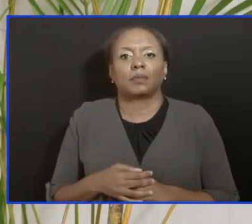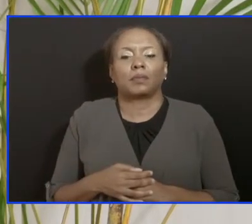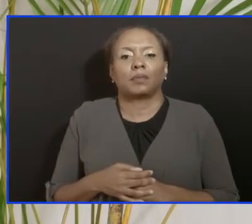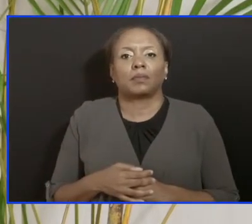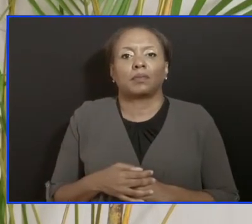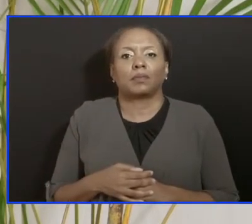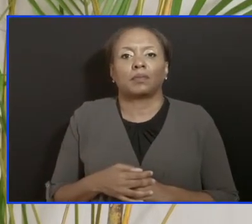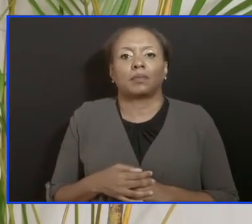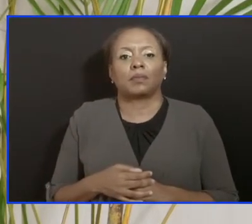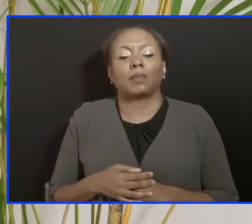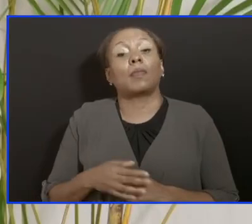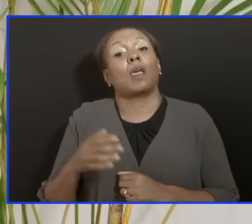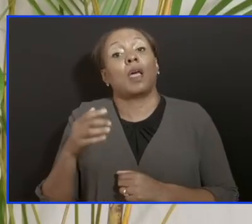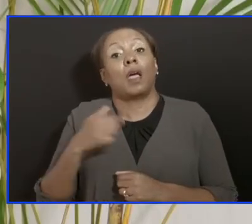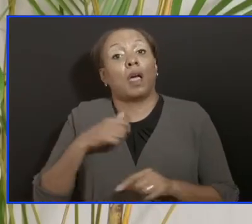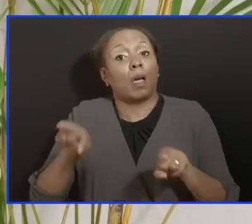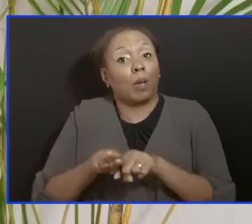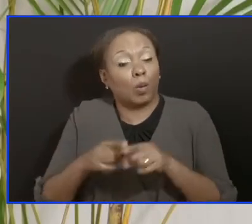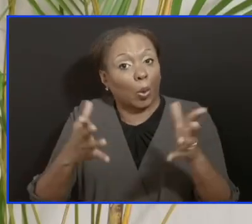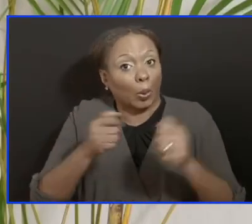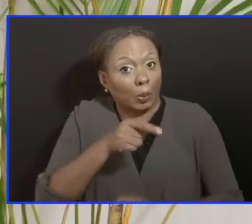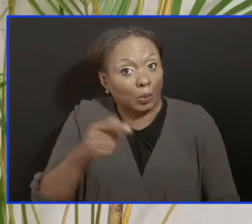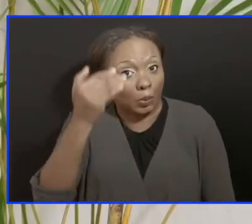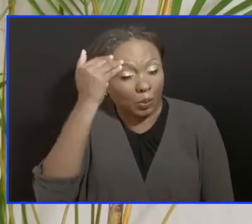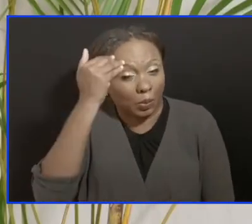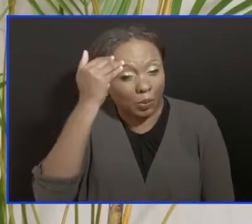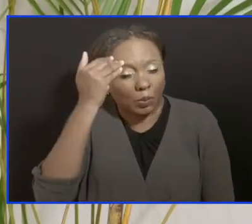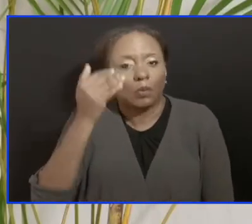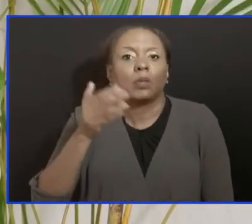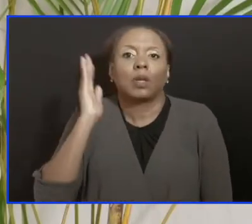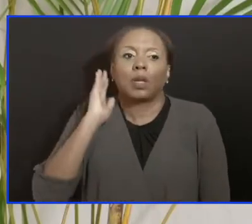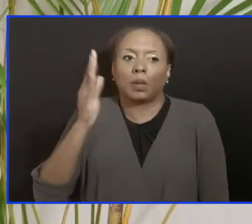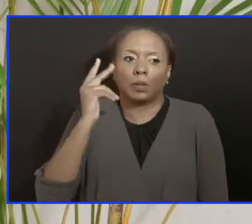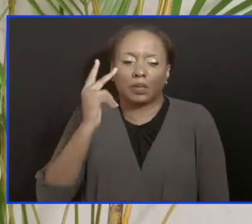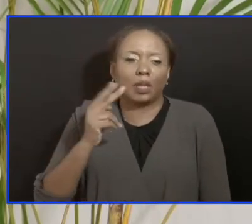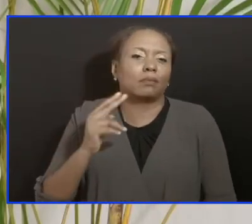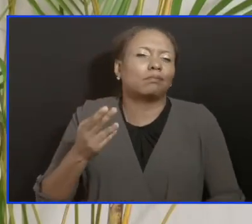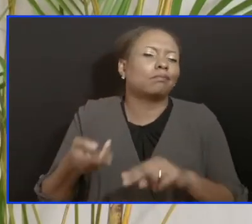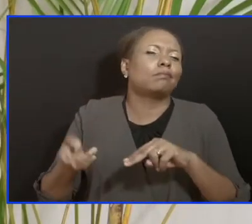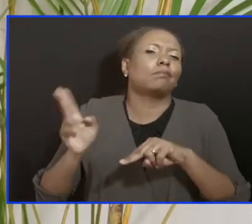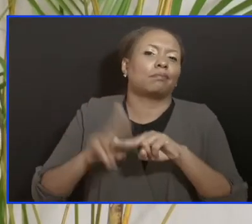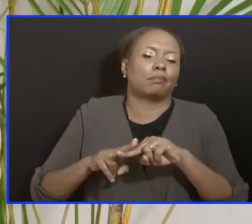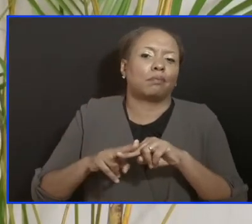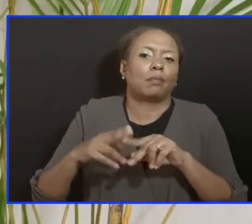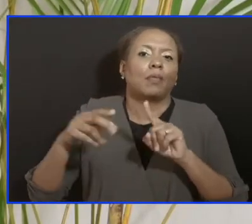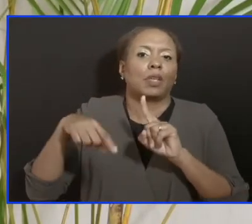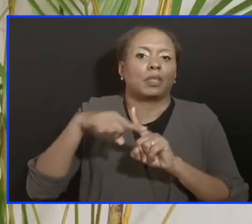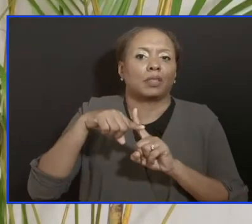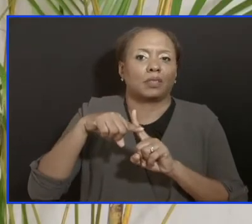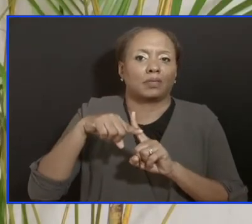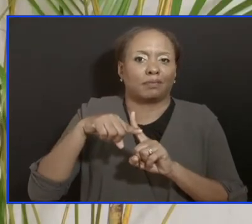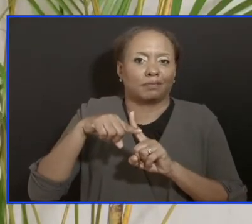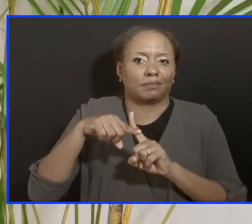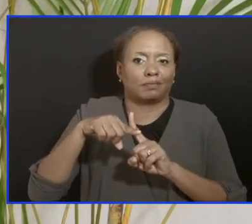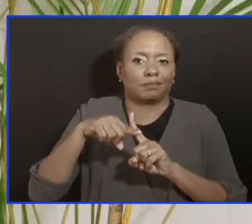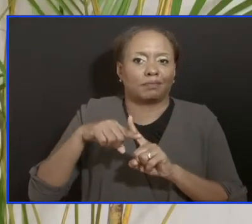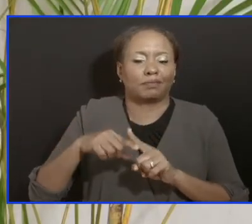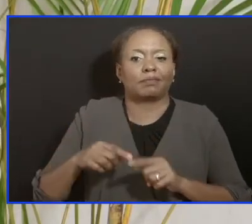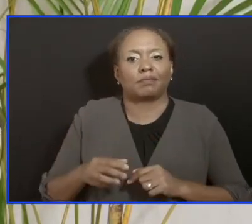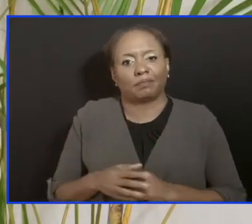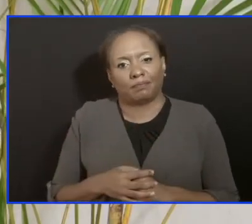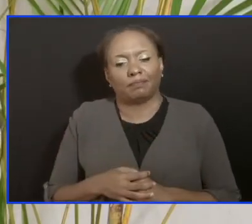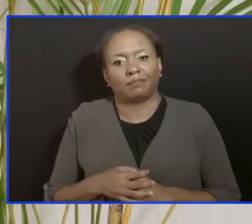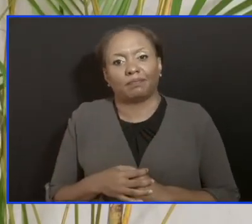positivity rate. And why? It's because the low number of persons testing positive